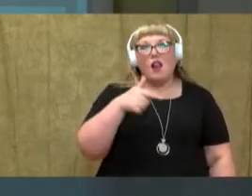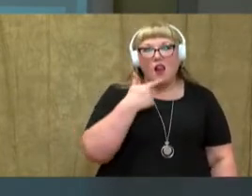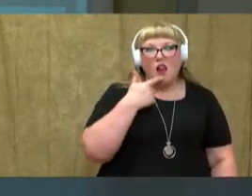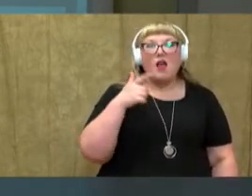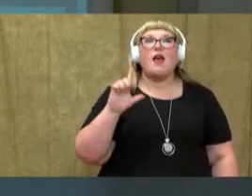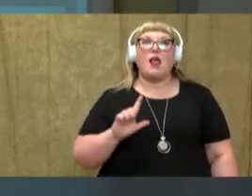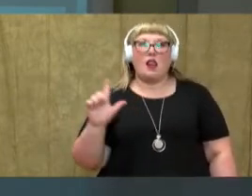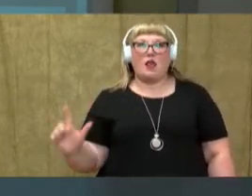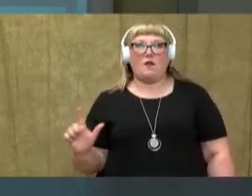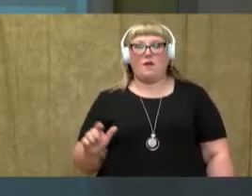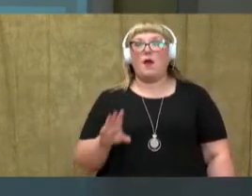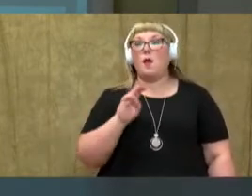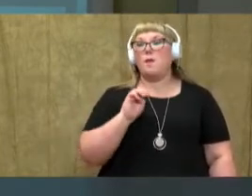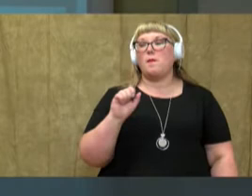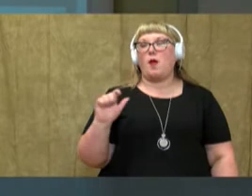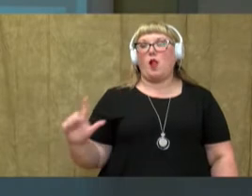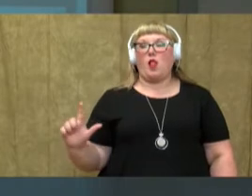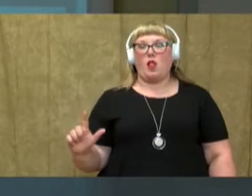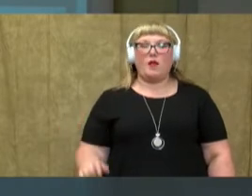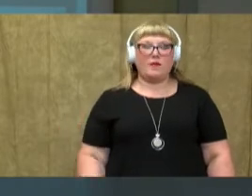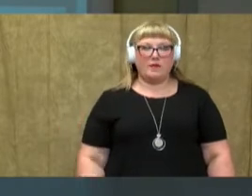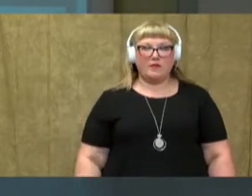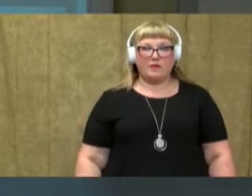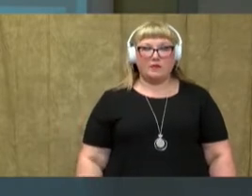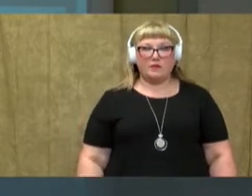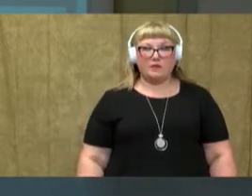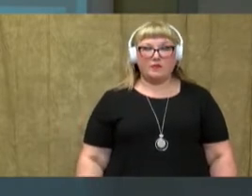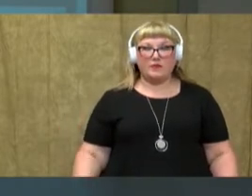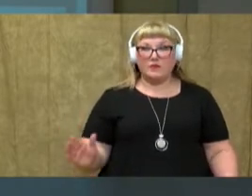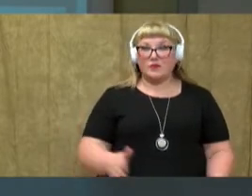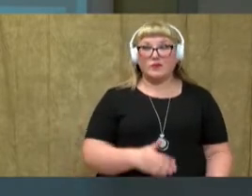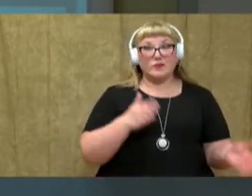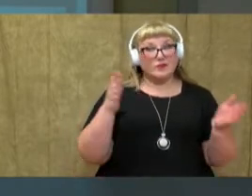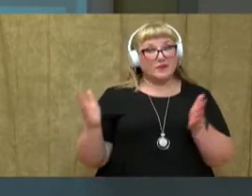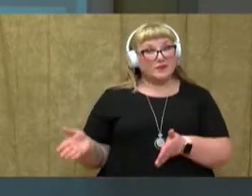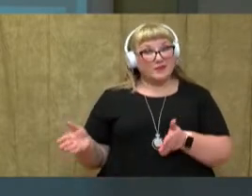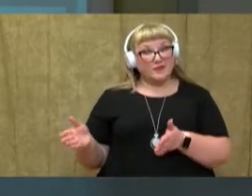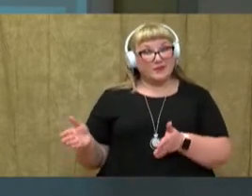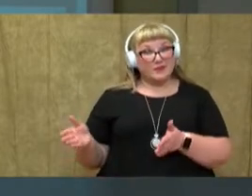l. Your word is maul. Listen to my next word.